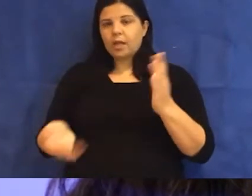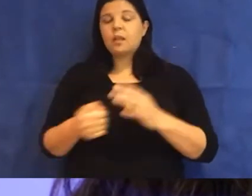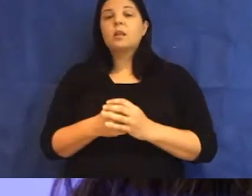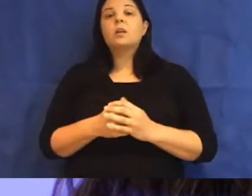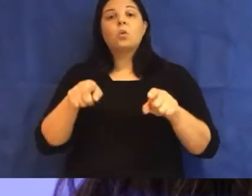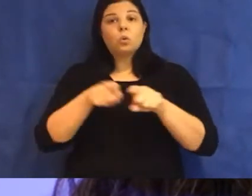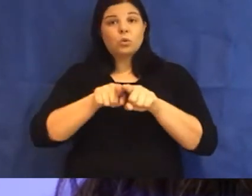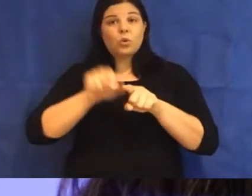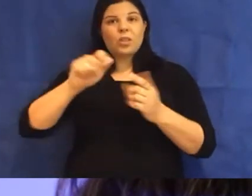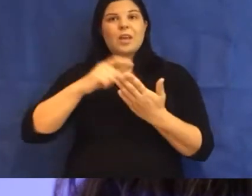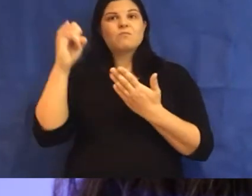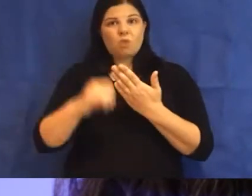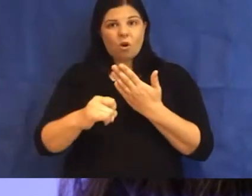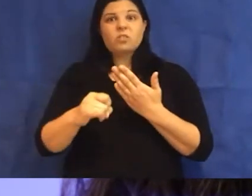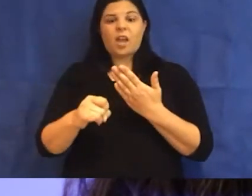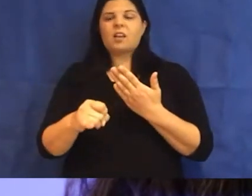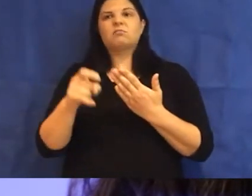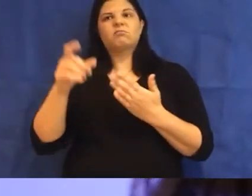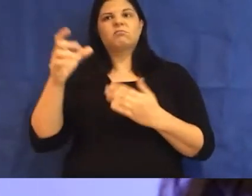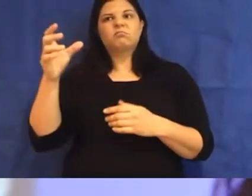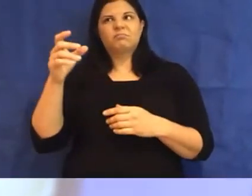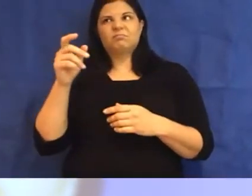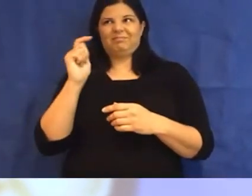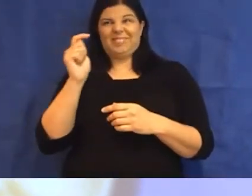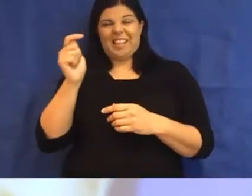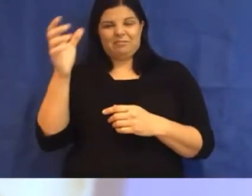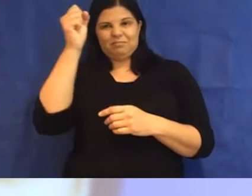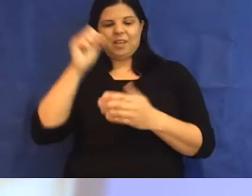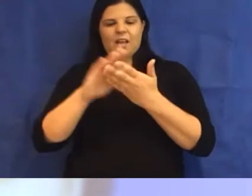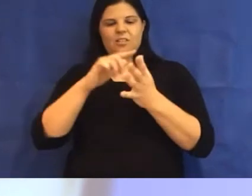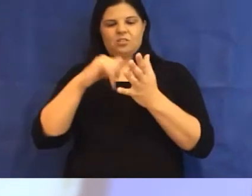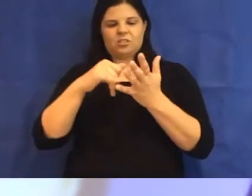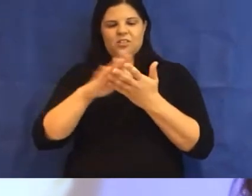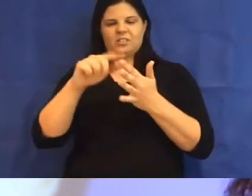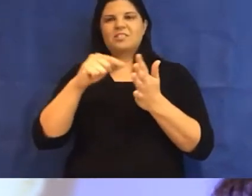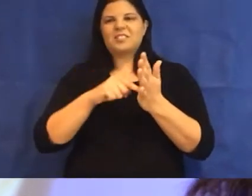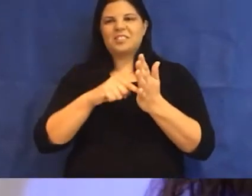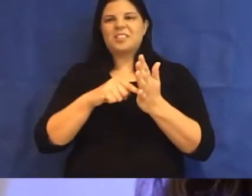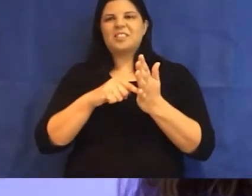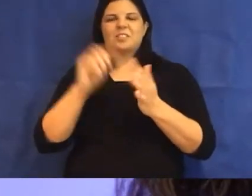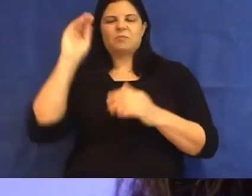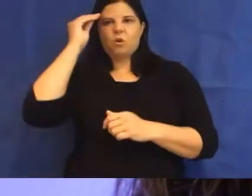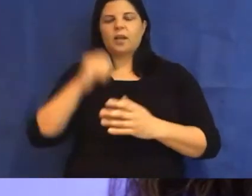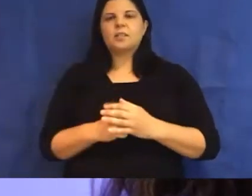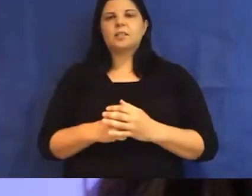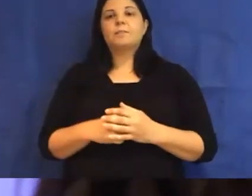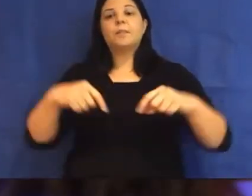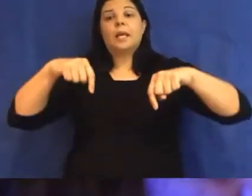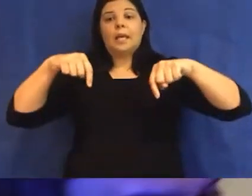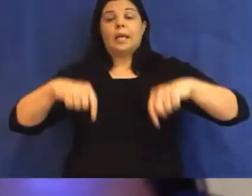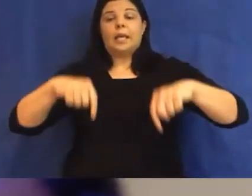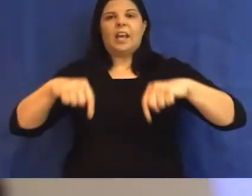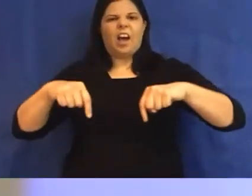2015 Marsden and Hachette Prize for Poetry. They live on unceded Wurundjeri land here in Naam.